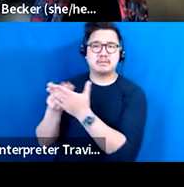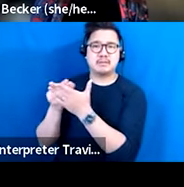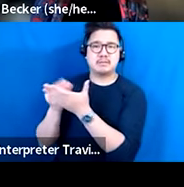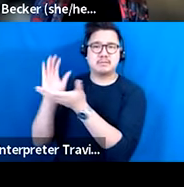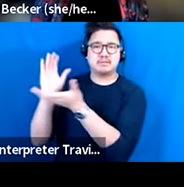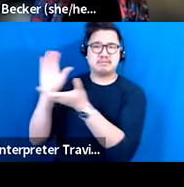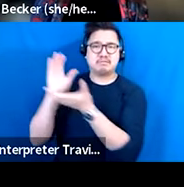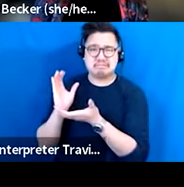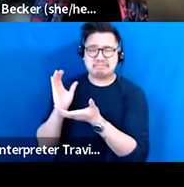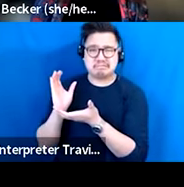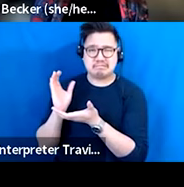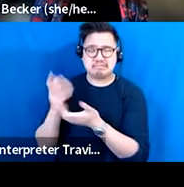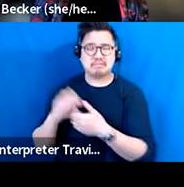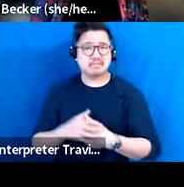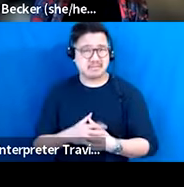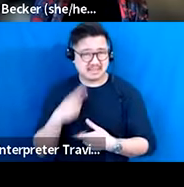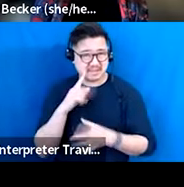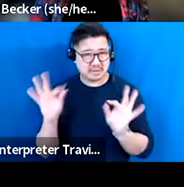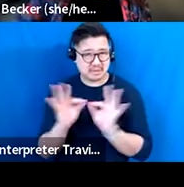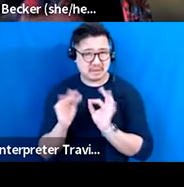that we've had. Do you think it's worth it?